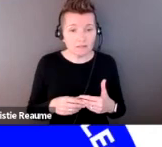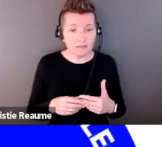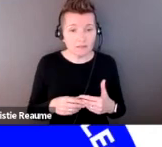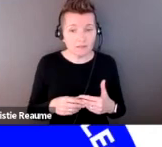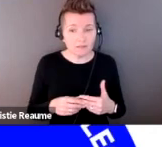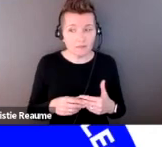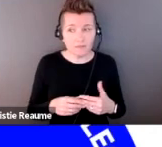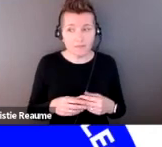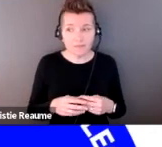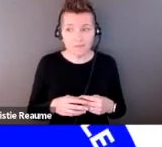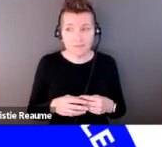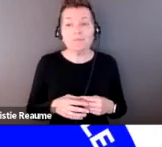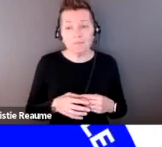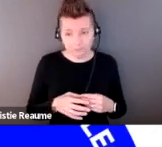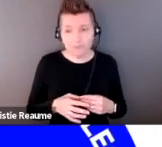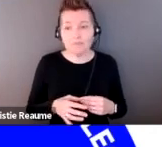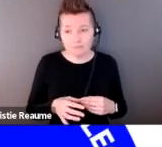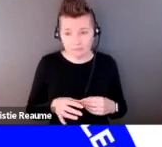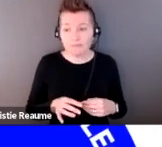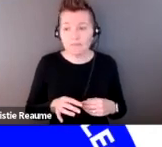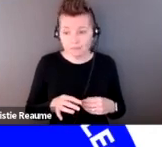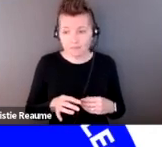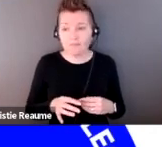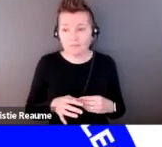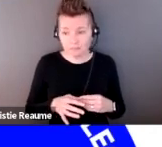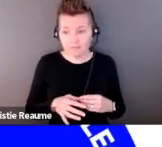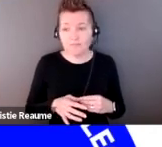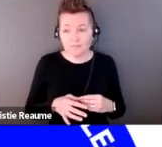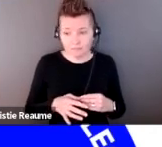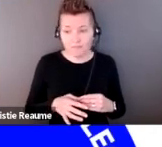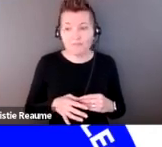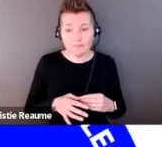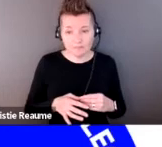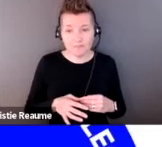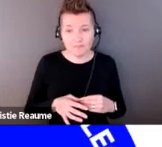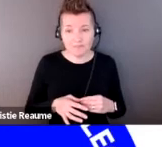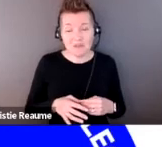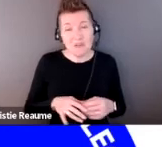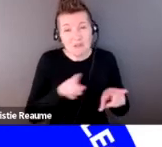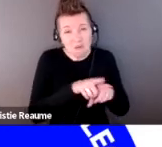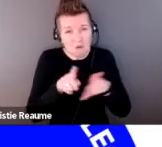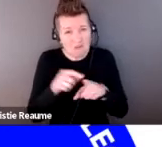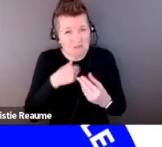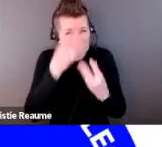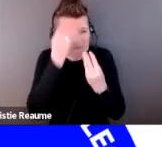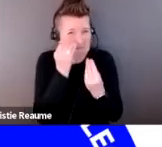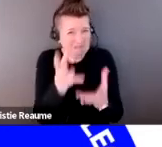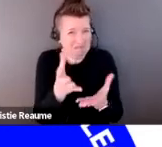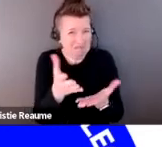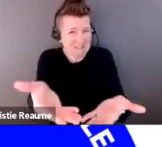And I just wanted to give myself a little plug that I would love to invite everyone